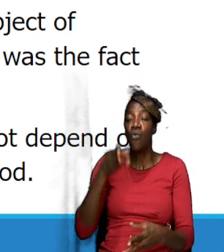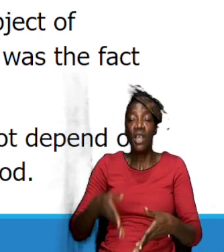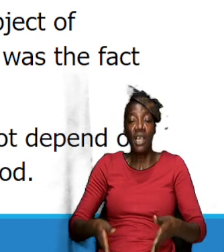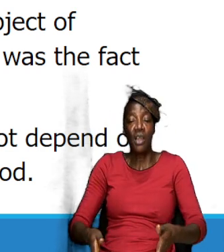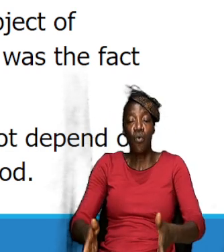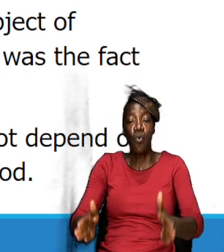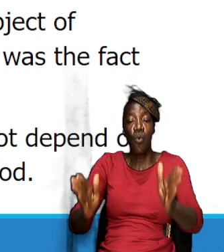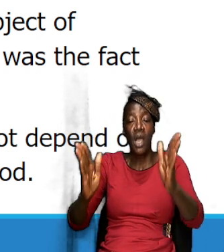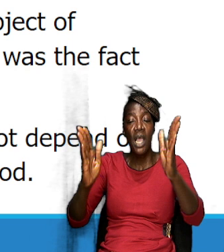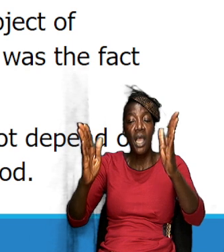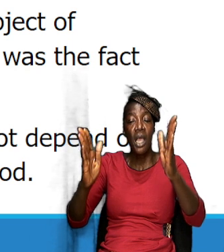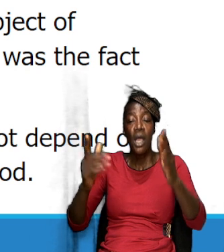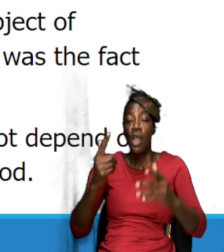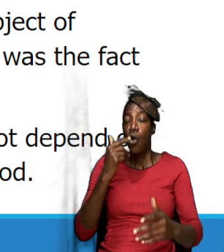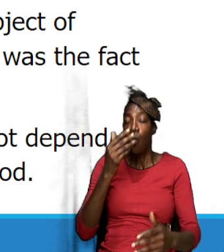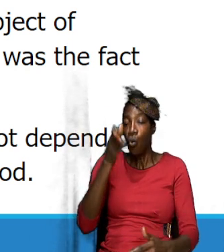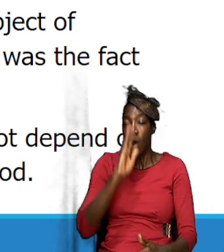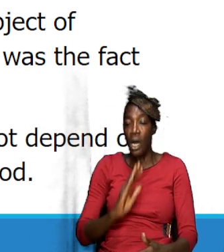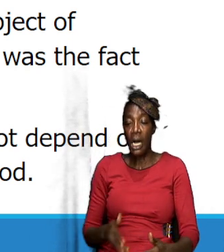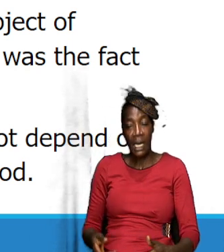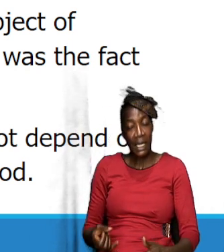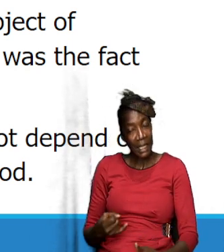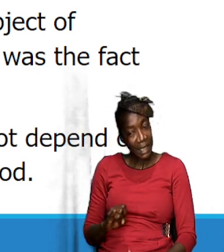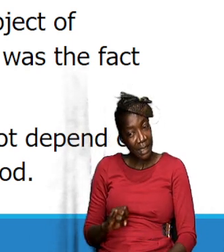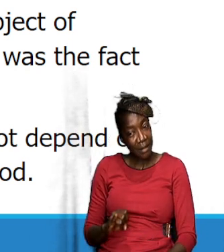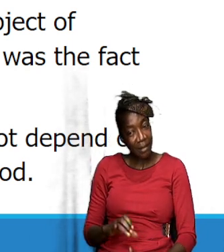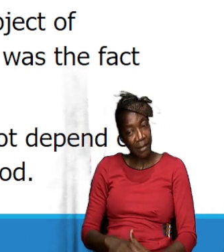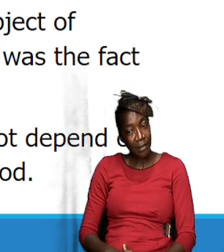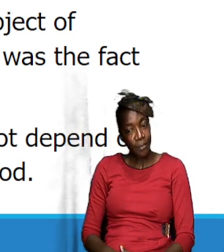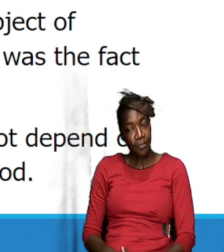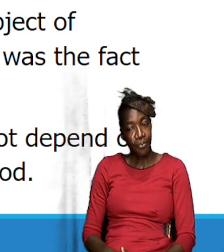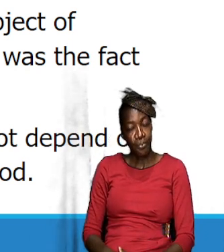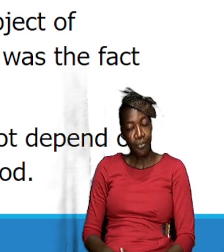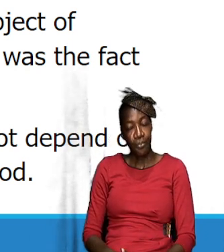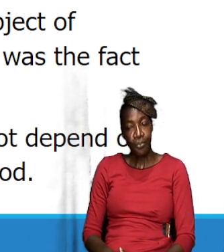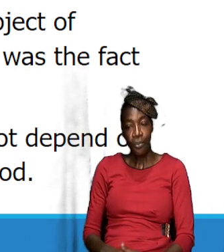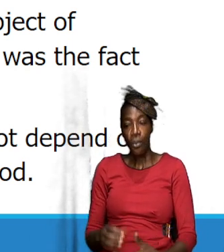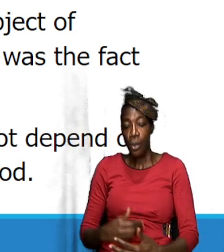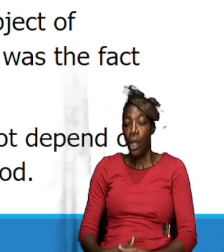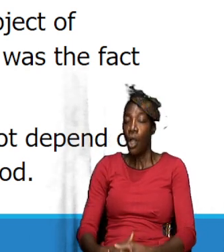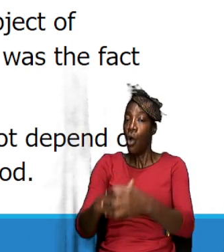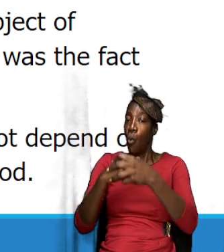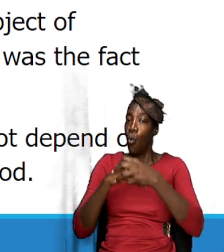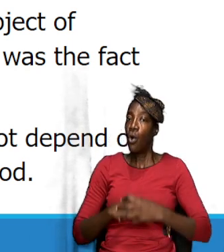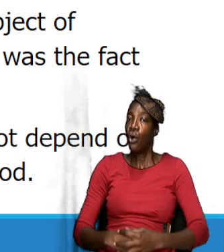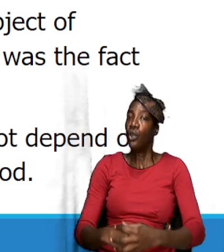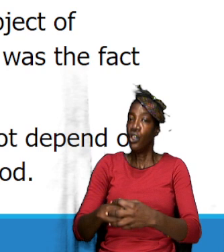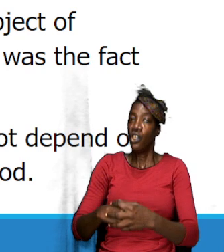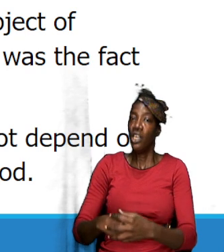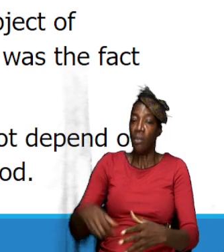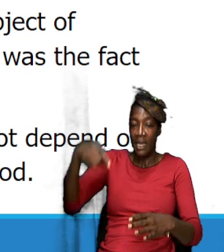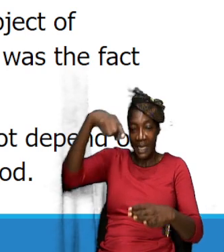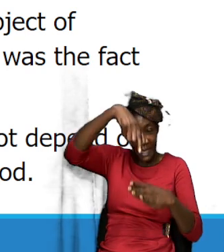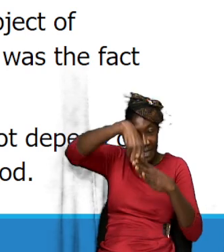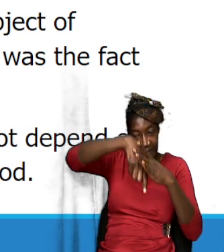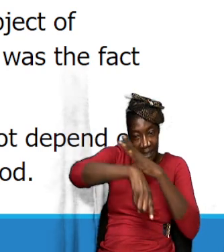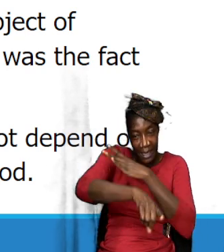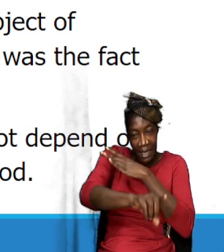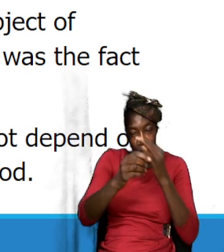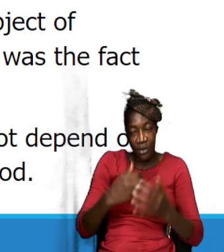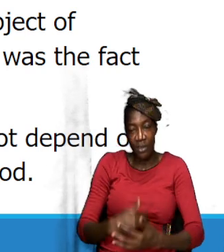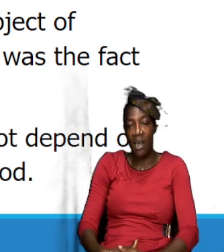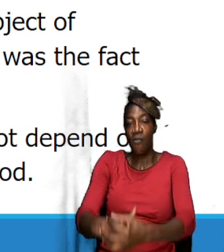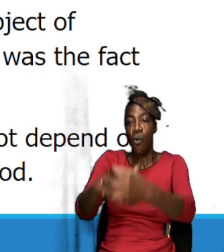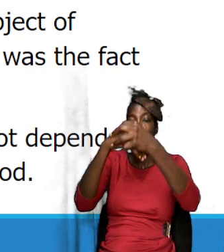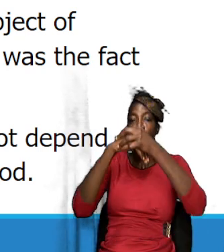who God is and so worship and the depth of our worship is